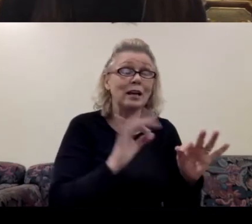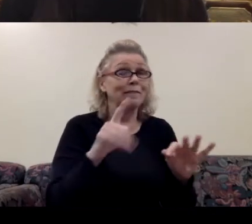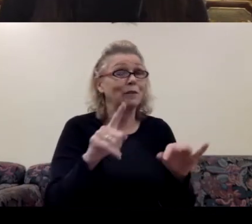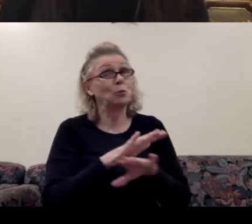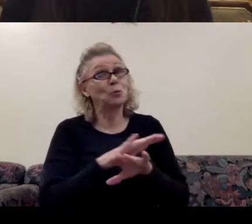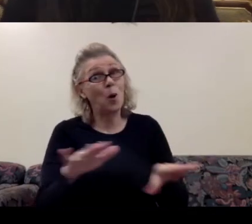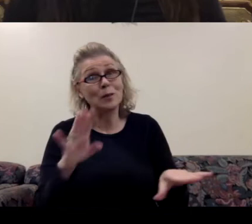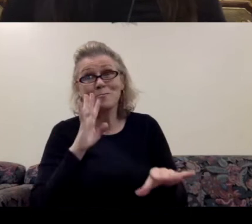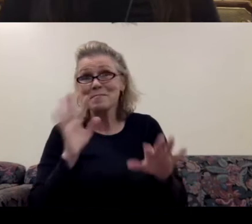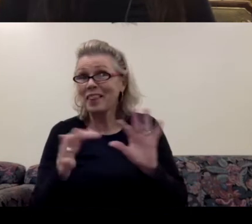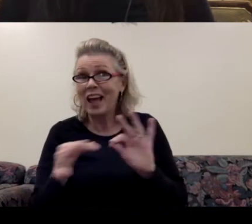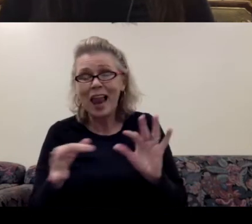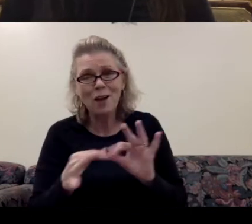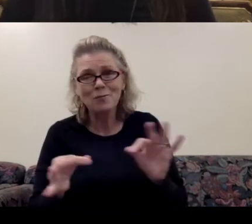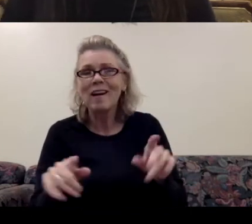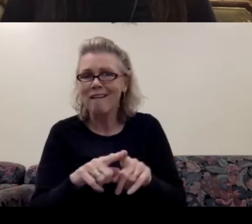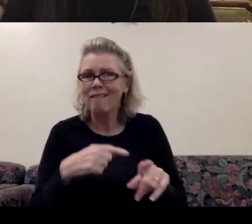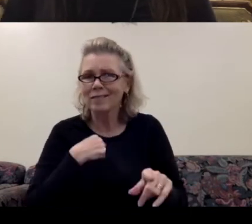the example I was, uh,